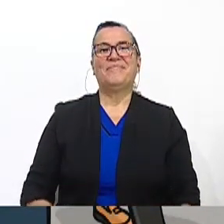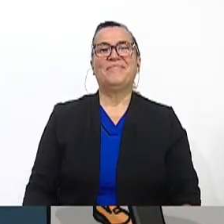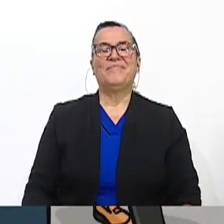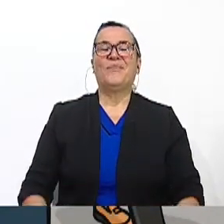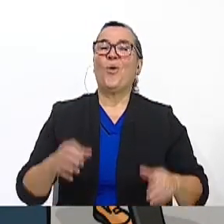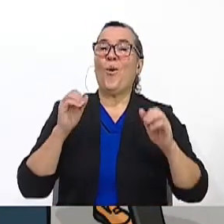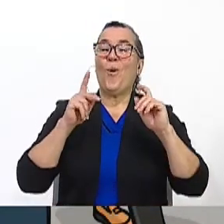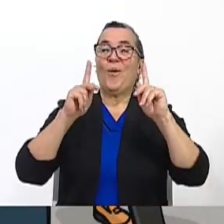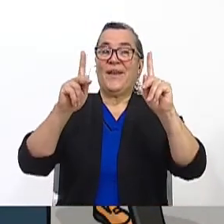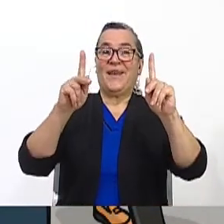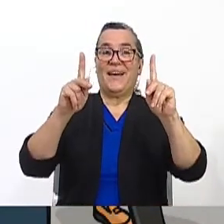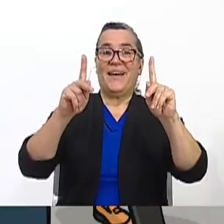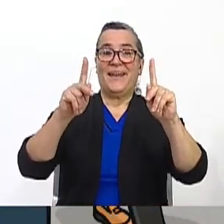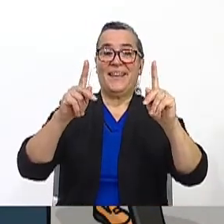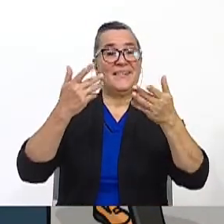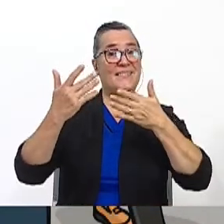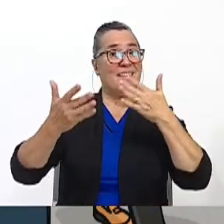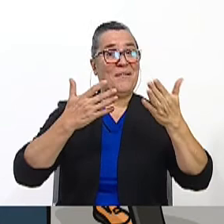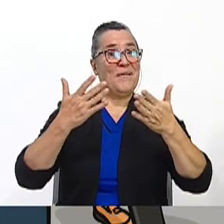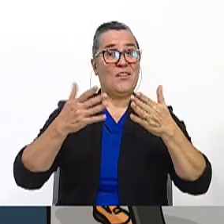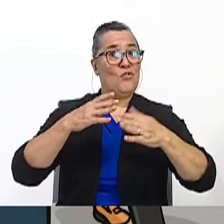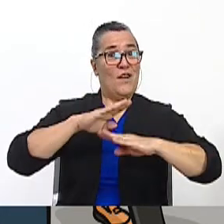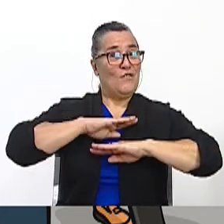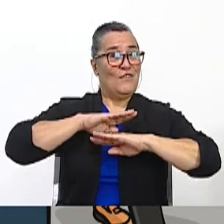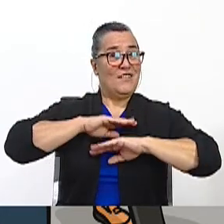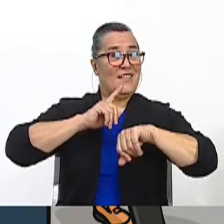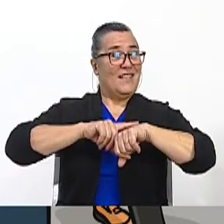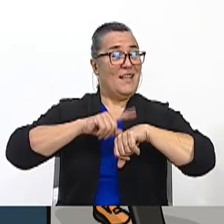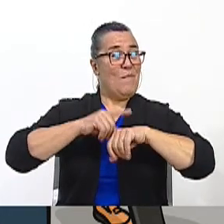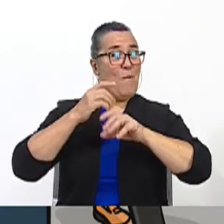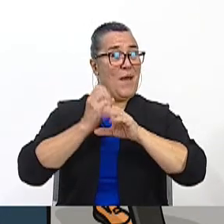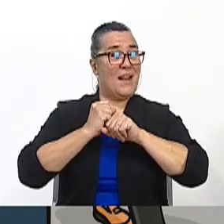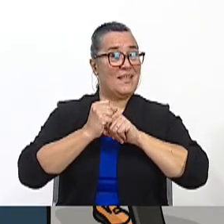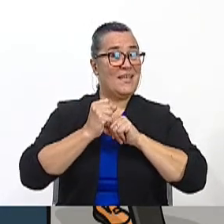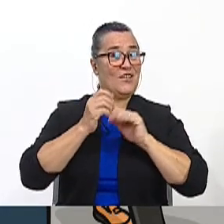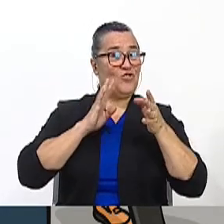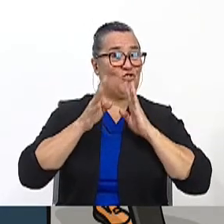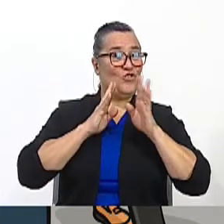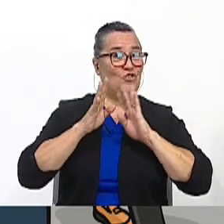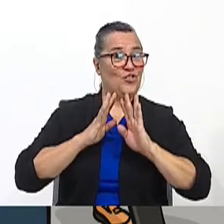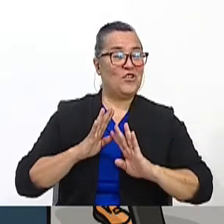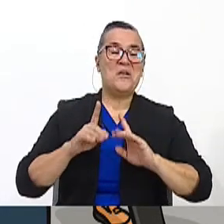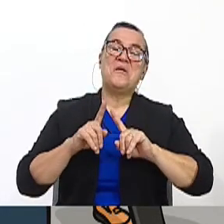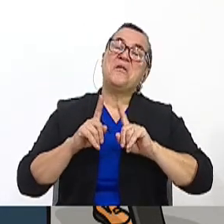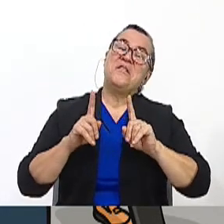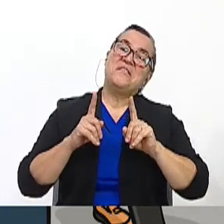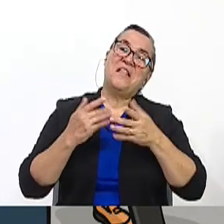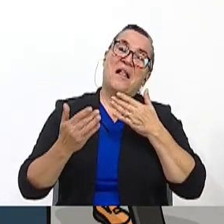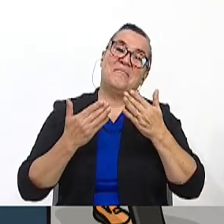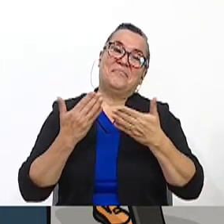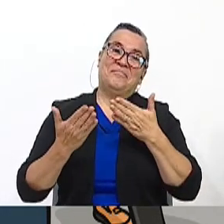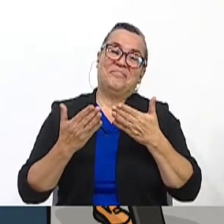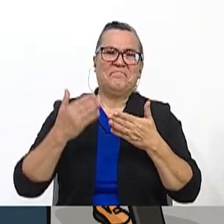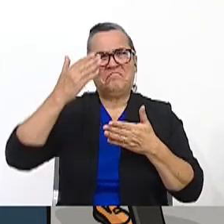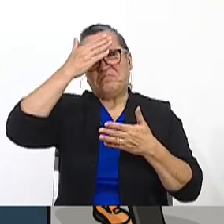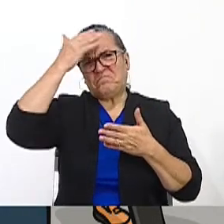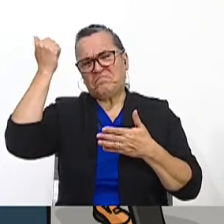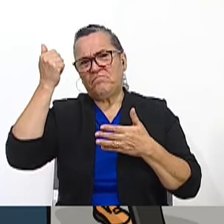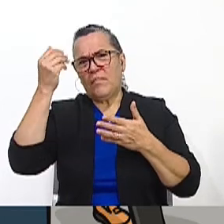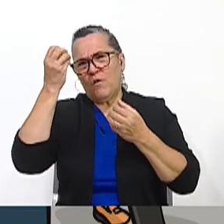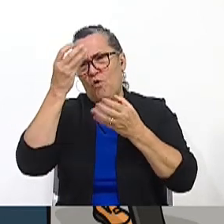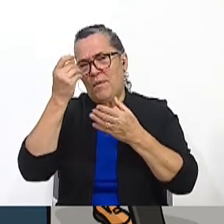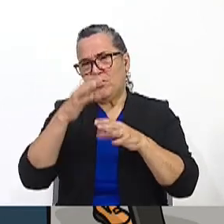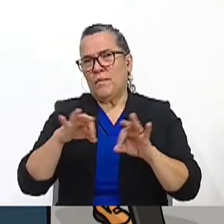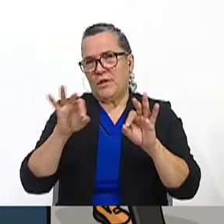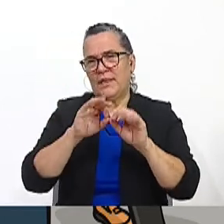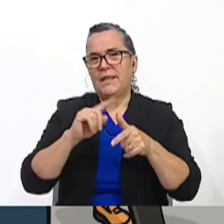Okay, maybe it wasn't enough time, right, for doing your speech, and maybe some of you forget some important information.